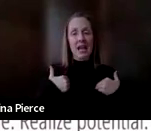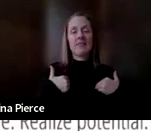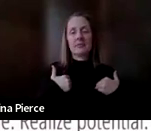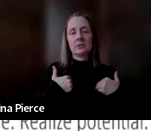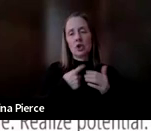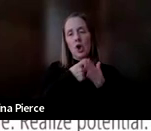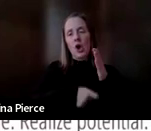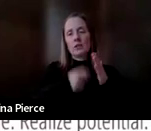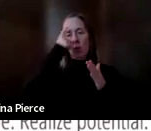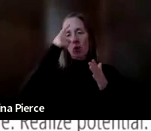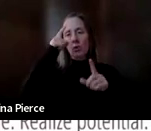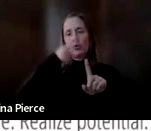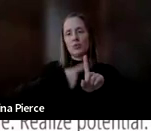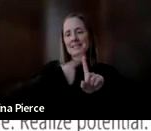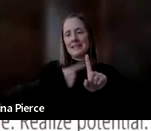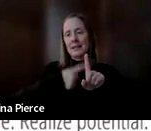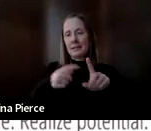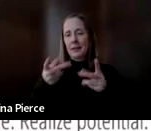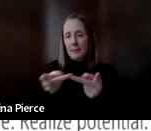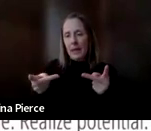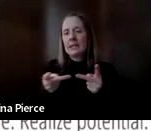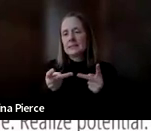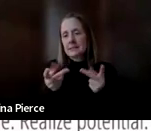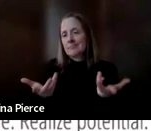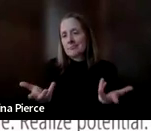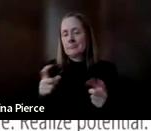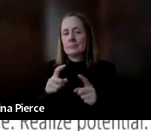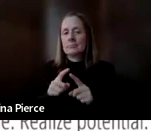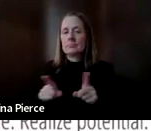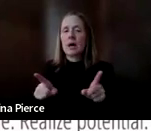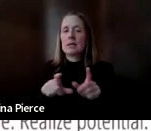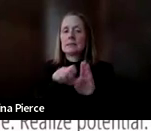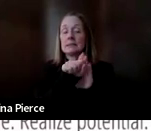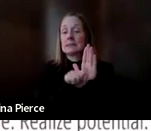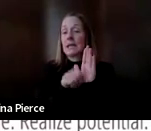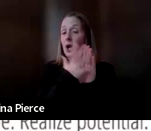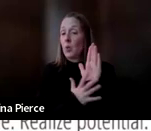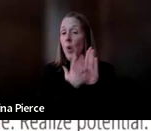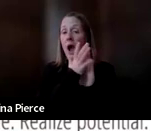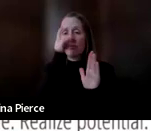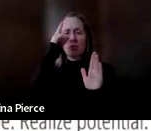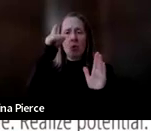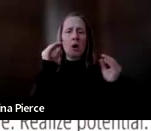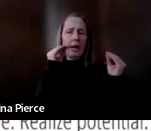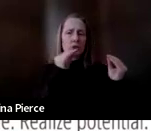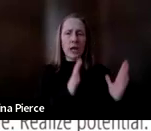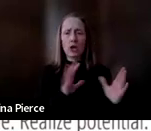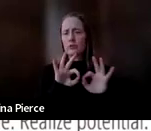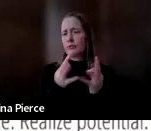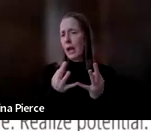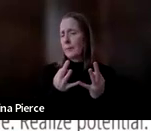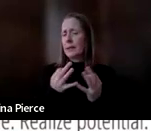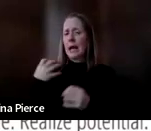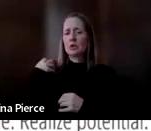of the space and things like that. But our statewide trainings are open to educators, family, any outside service